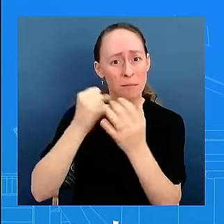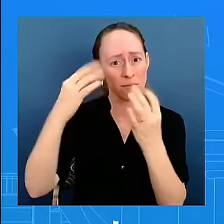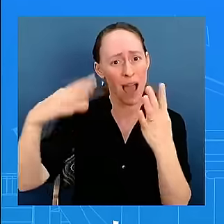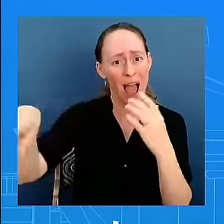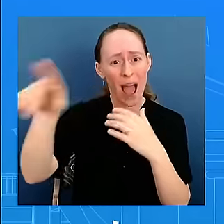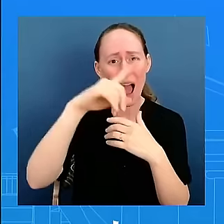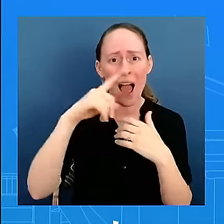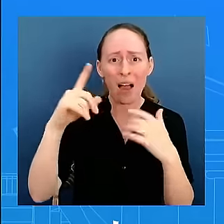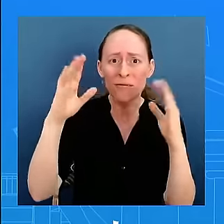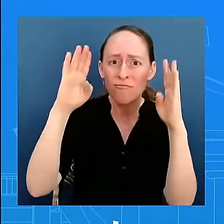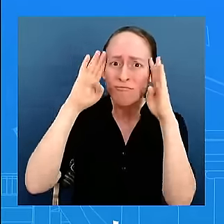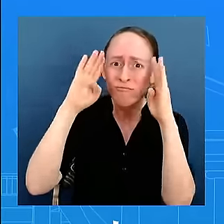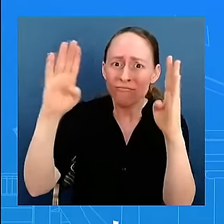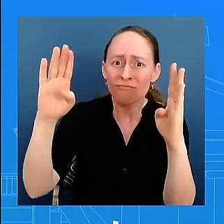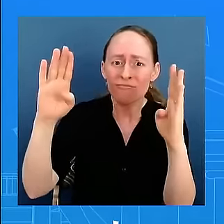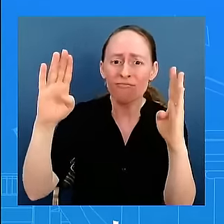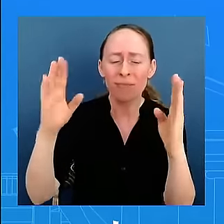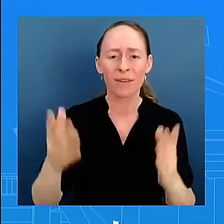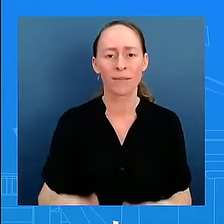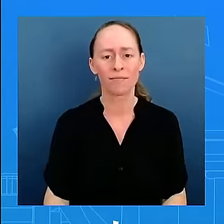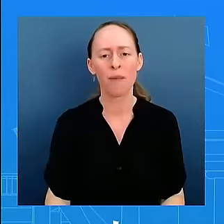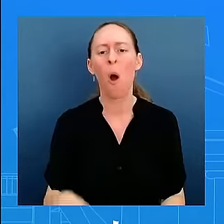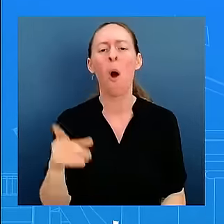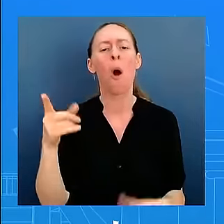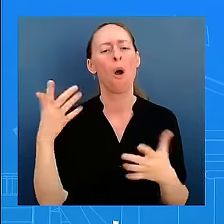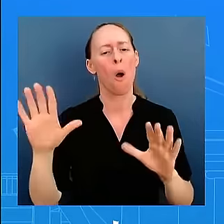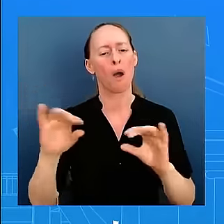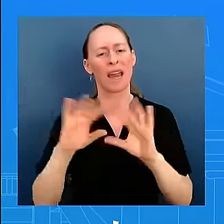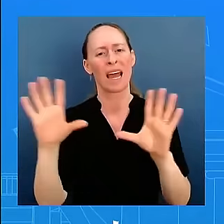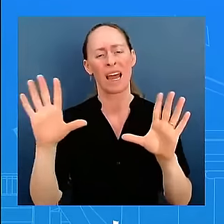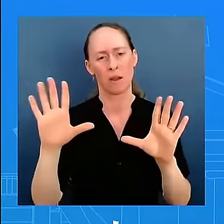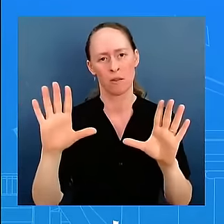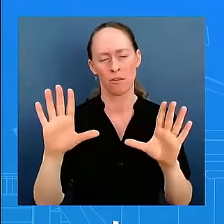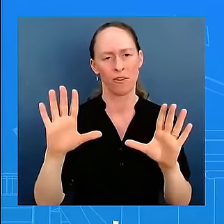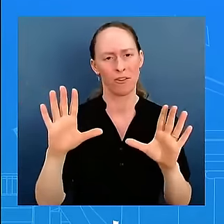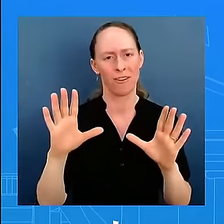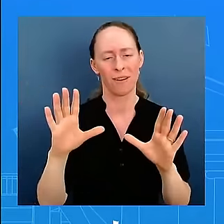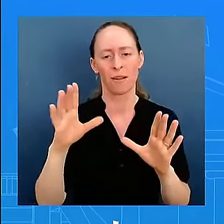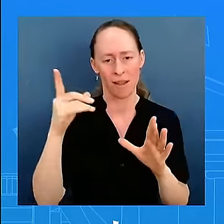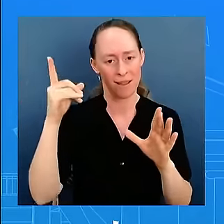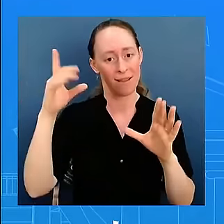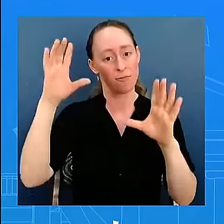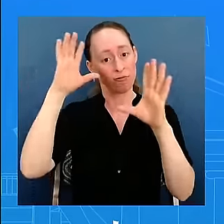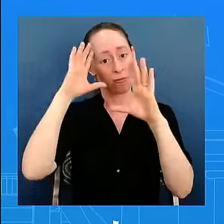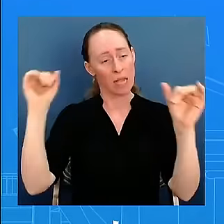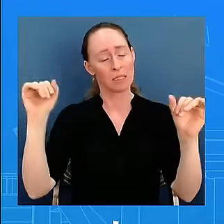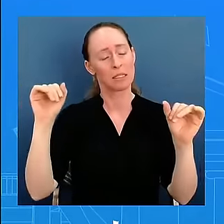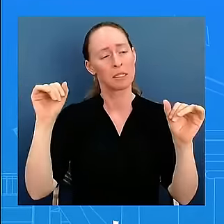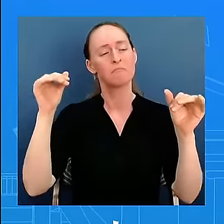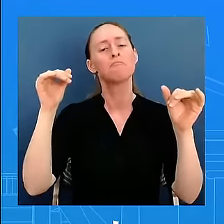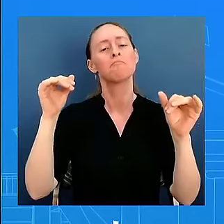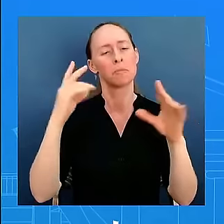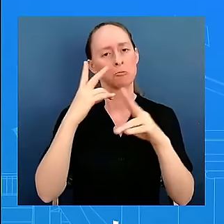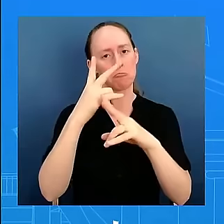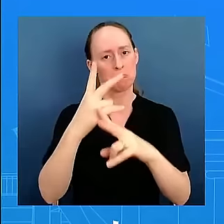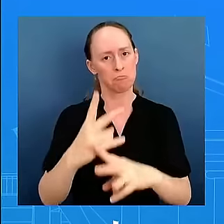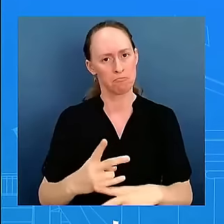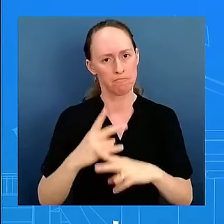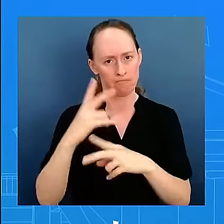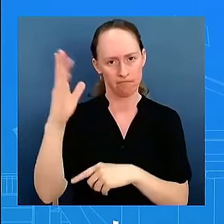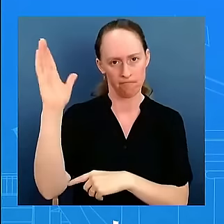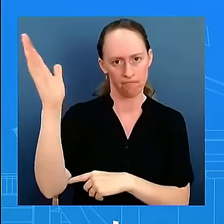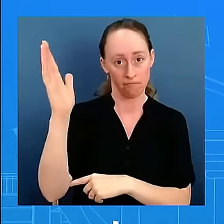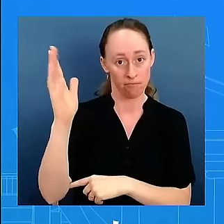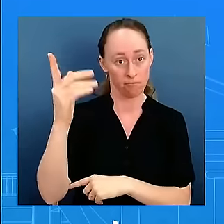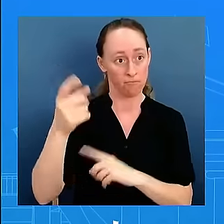was being mindful this was an oval address this was not a campaign political address this was an oval address and